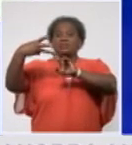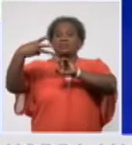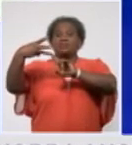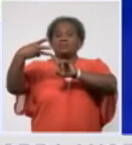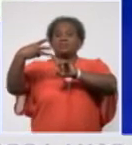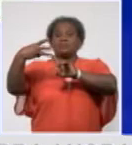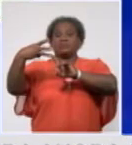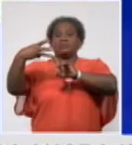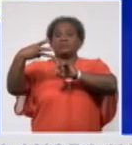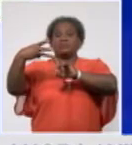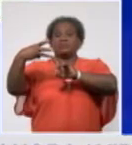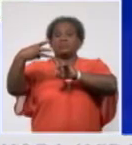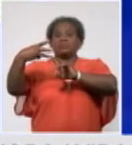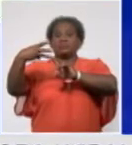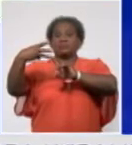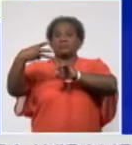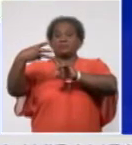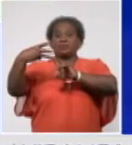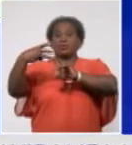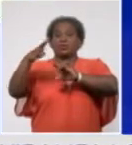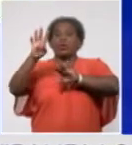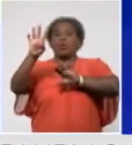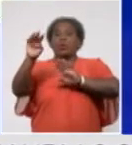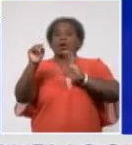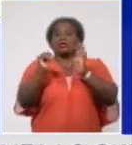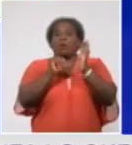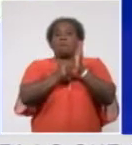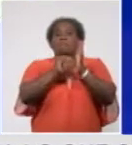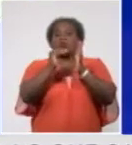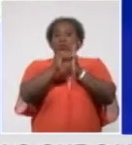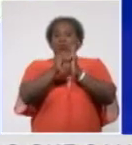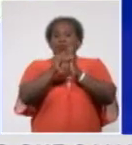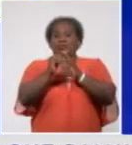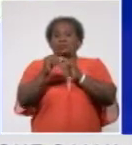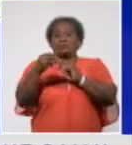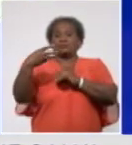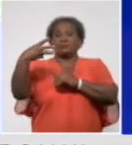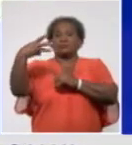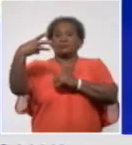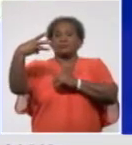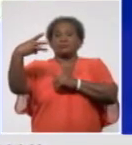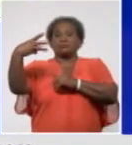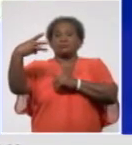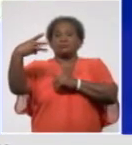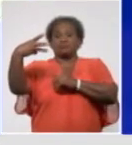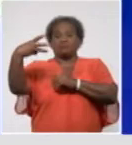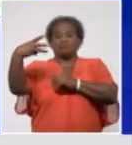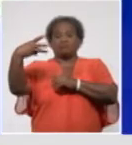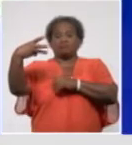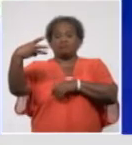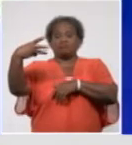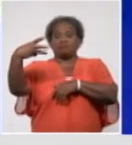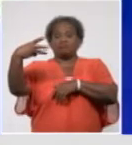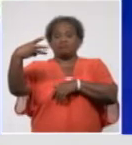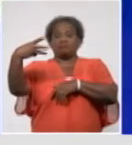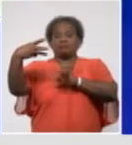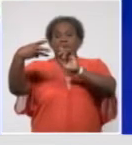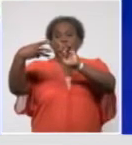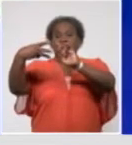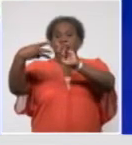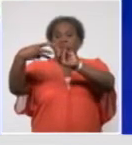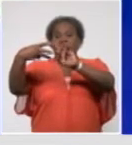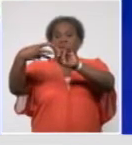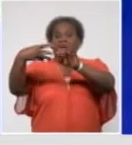Next comes India with 4,280,424